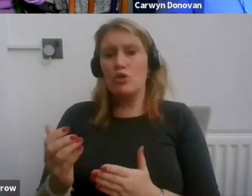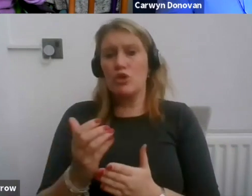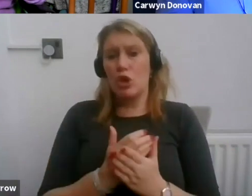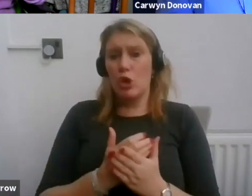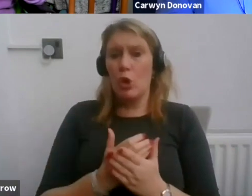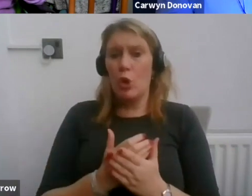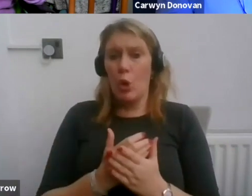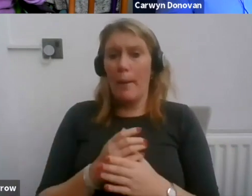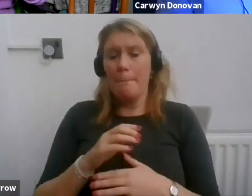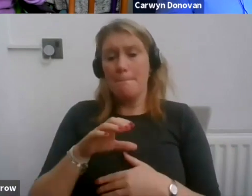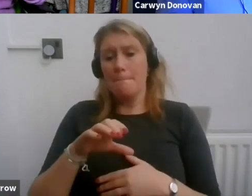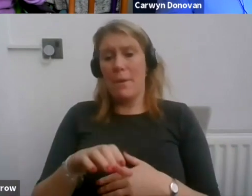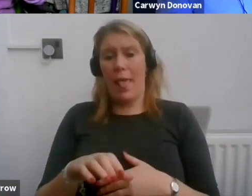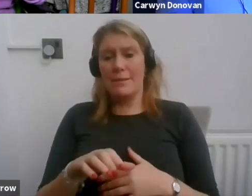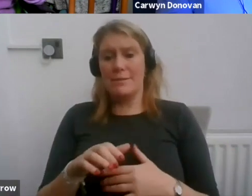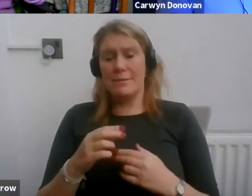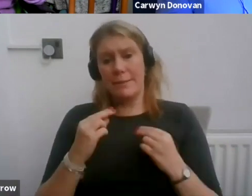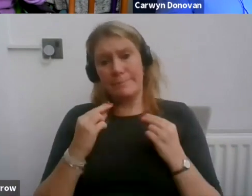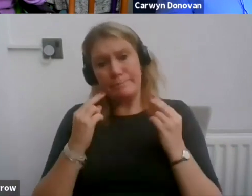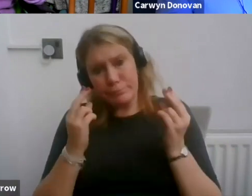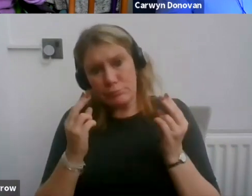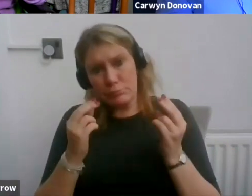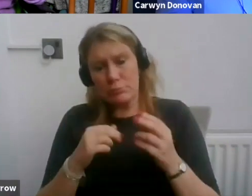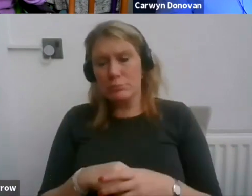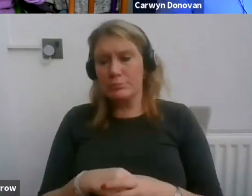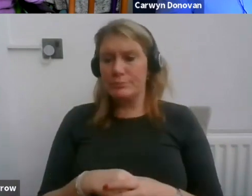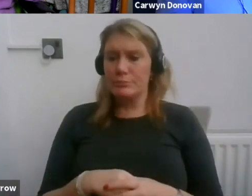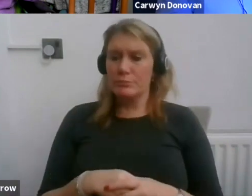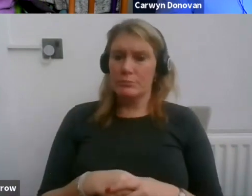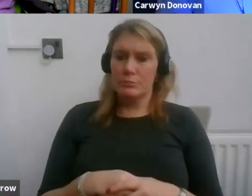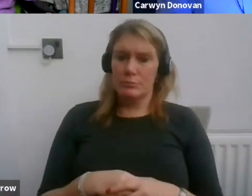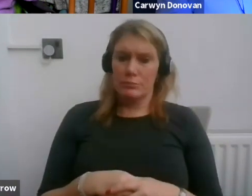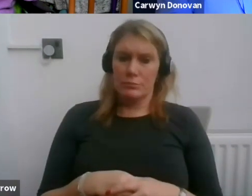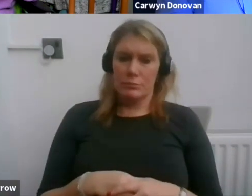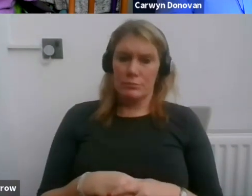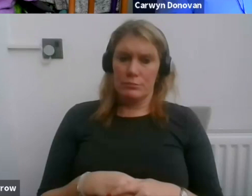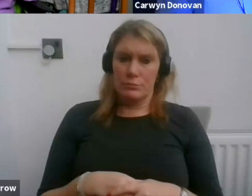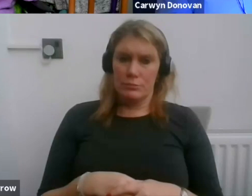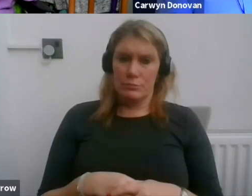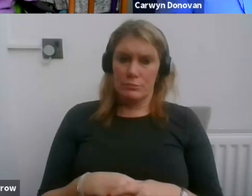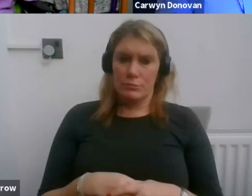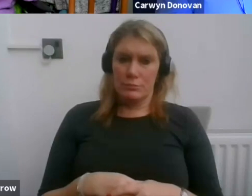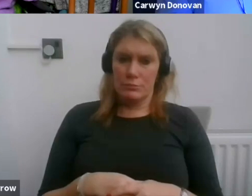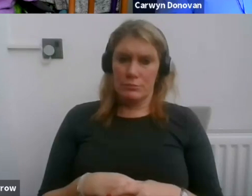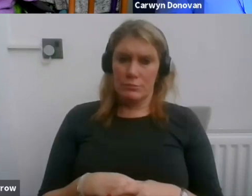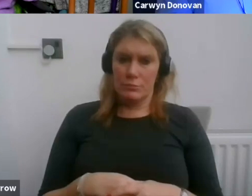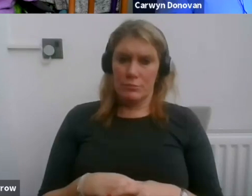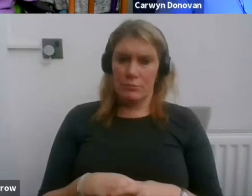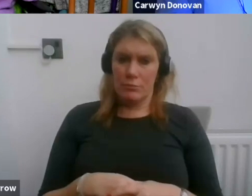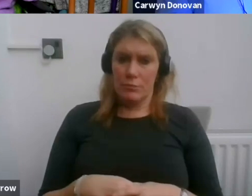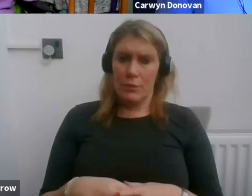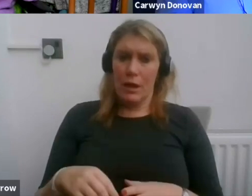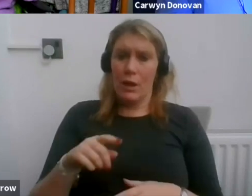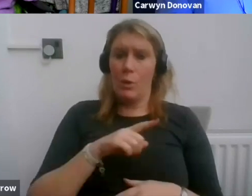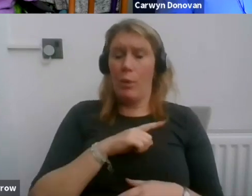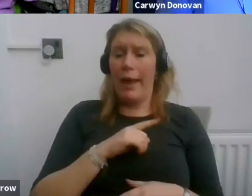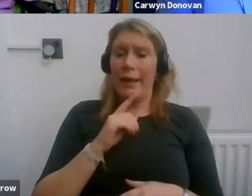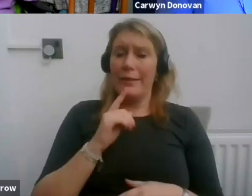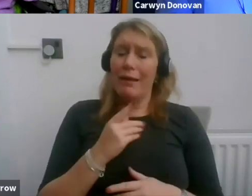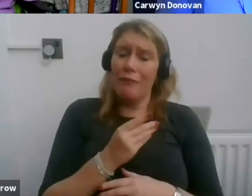step forward because it is unfortunate coming back to what I said firstly people do seek to take advantage